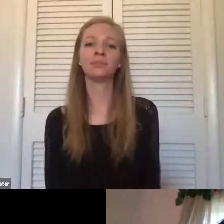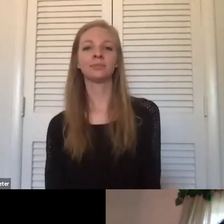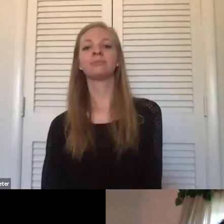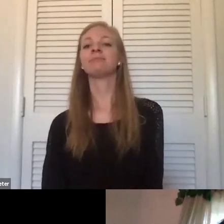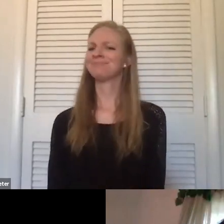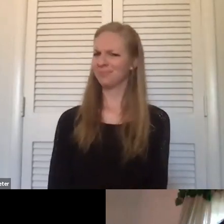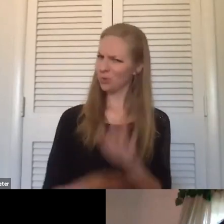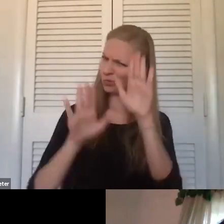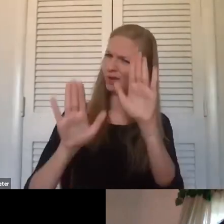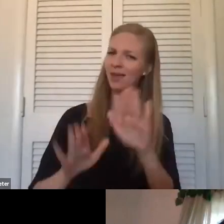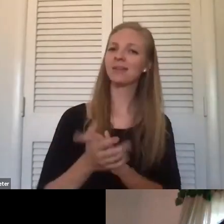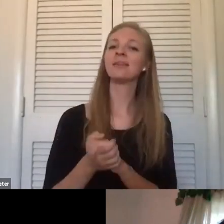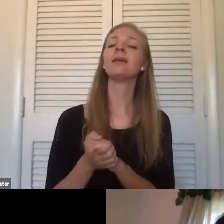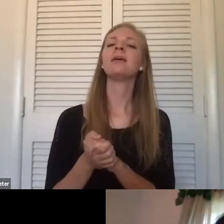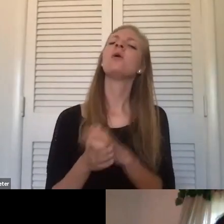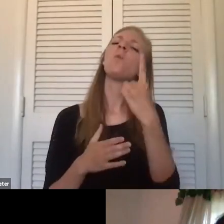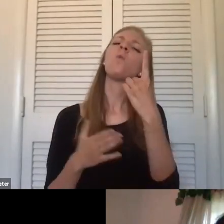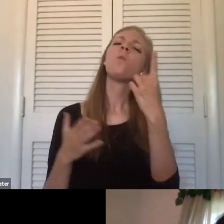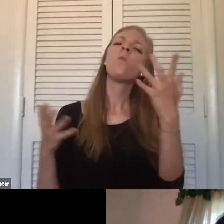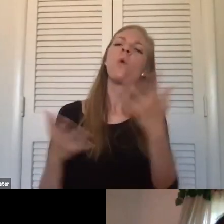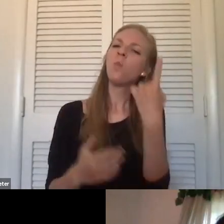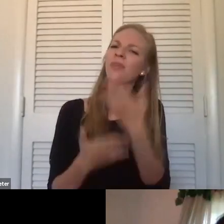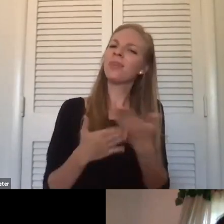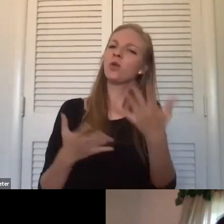Great. What's one thing you hope people take away from this conversation today?